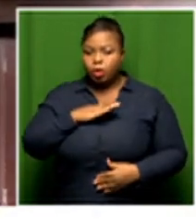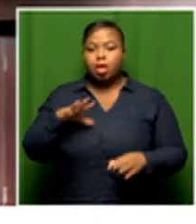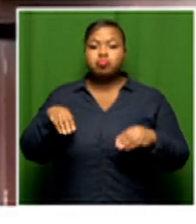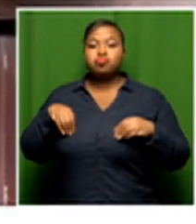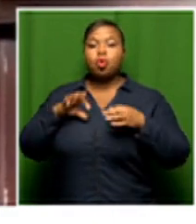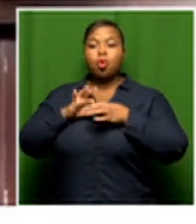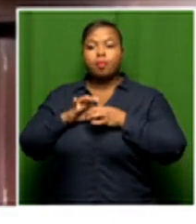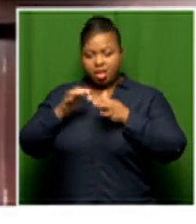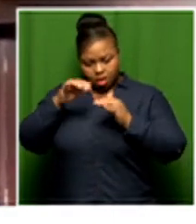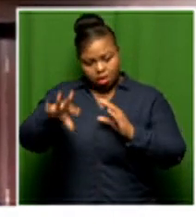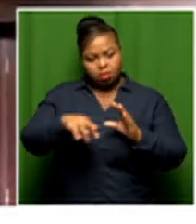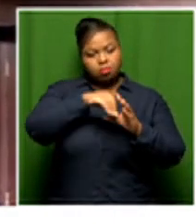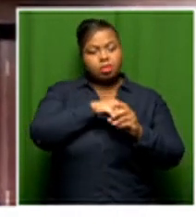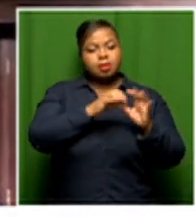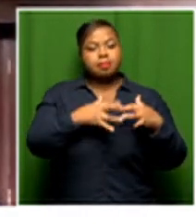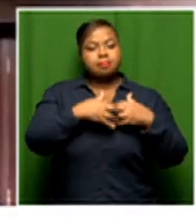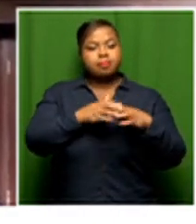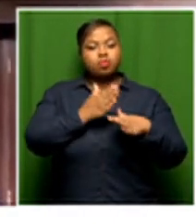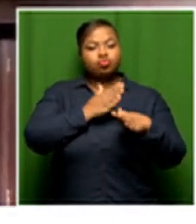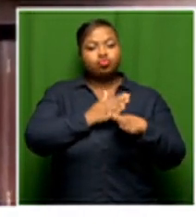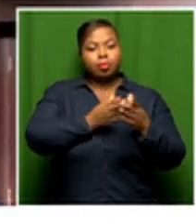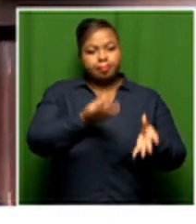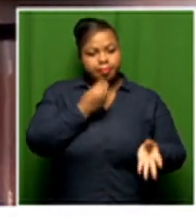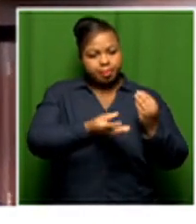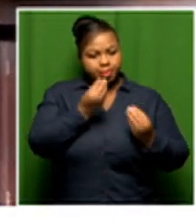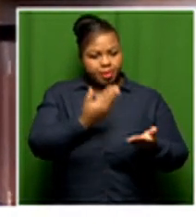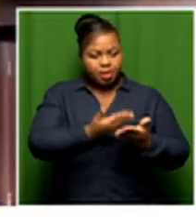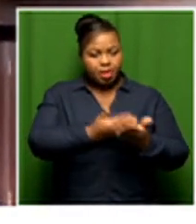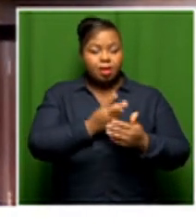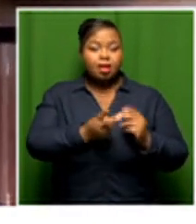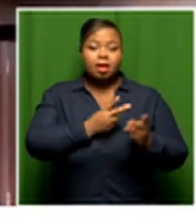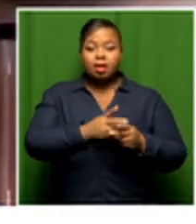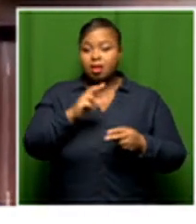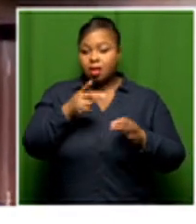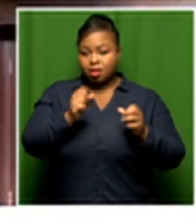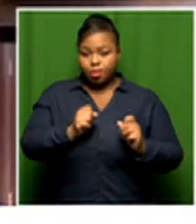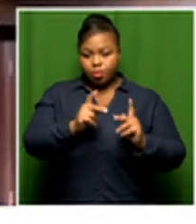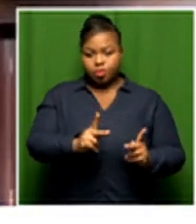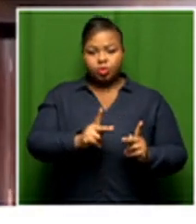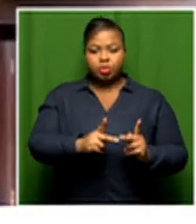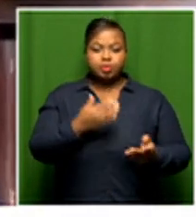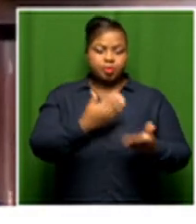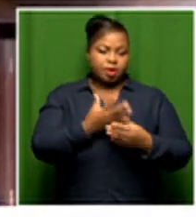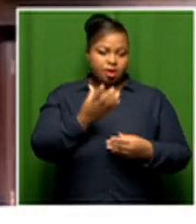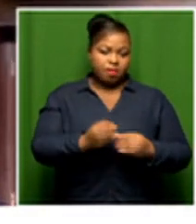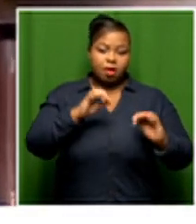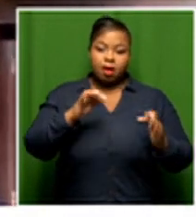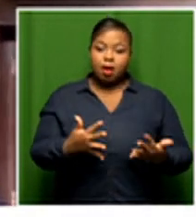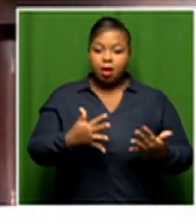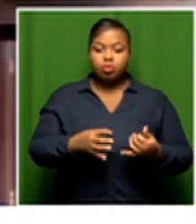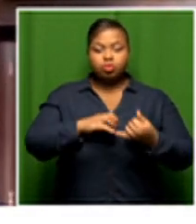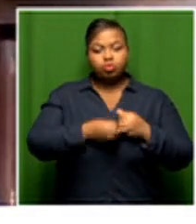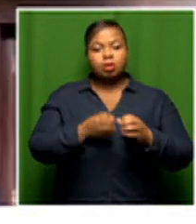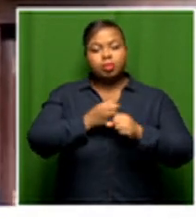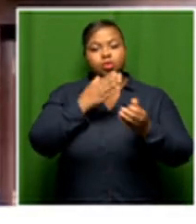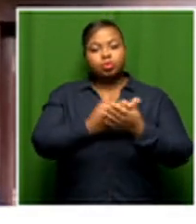labor market but through the business opportunities as well that will be availed by enhancing our industrialization